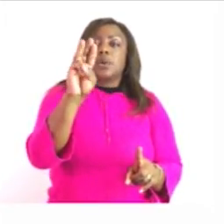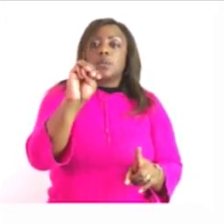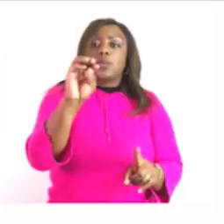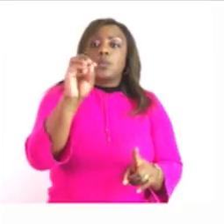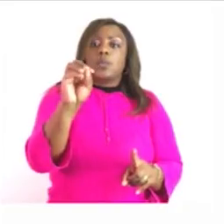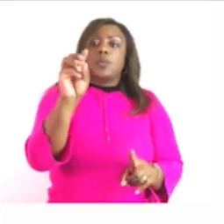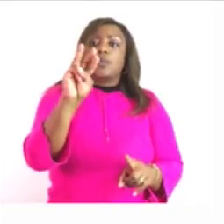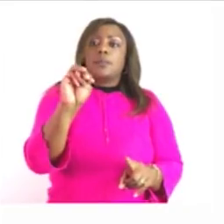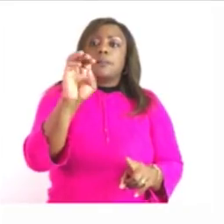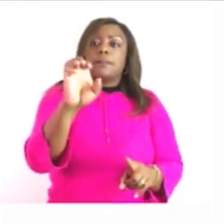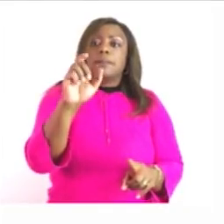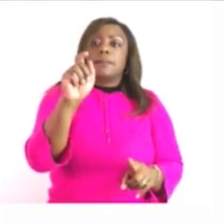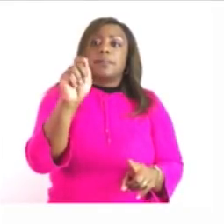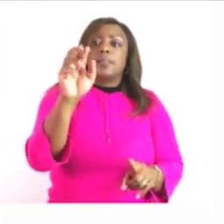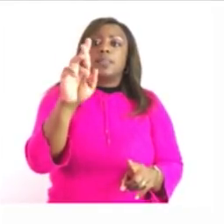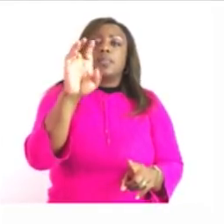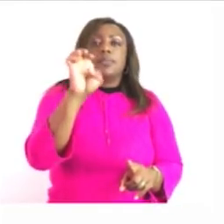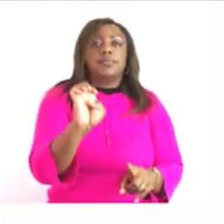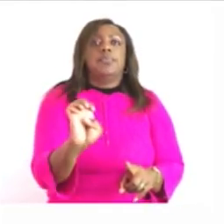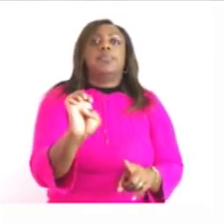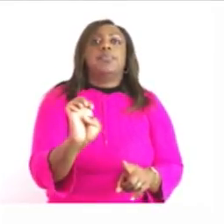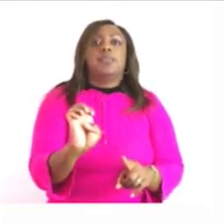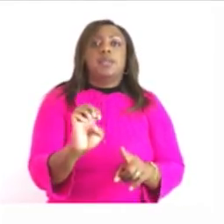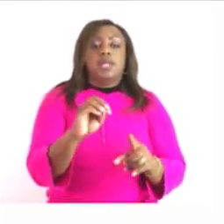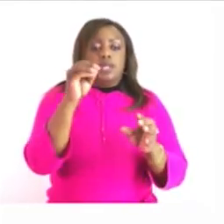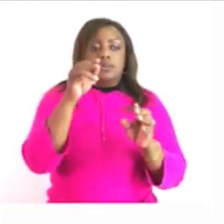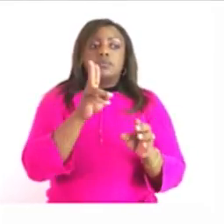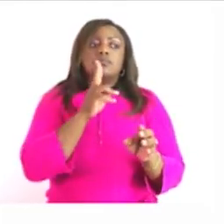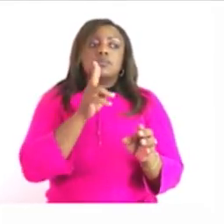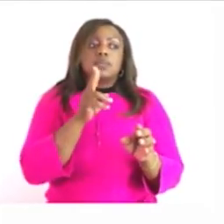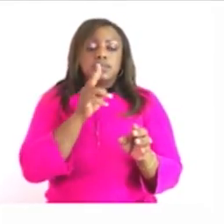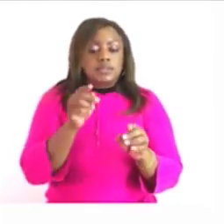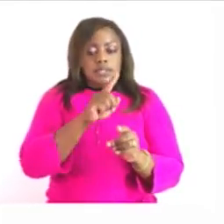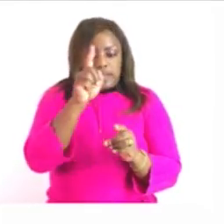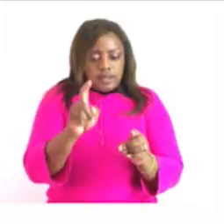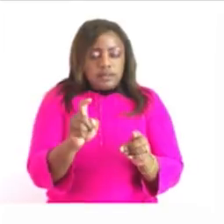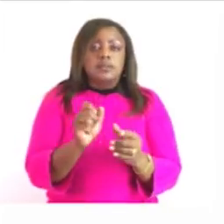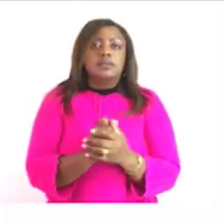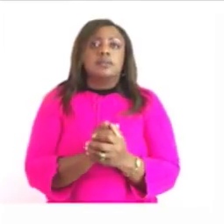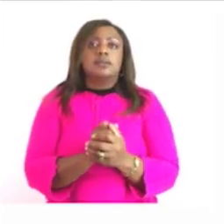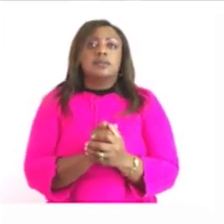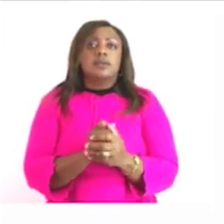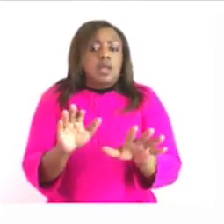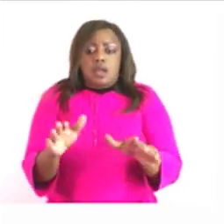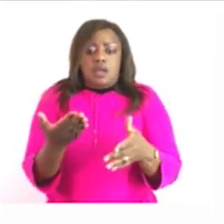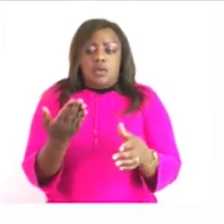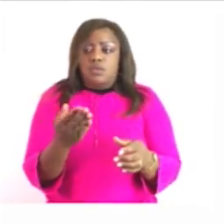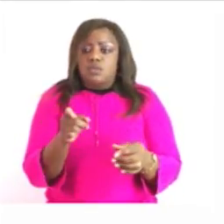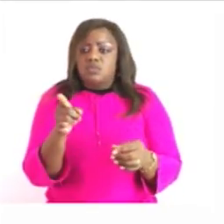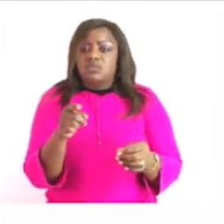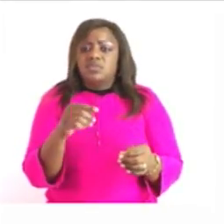in the estimate the question could be what could probably be my body temperature